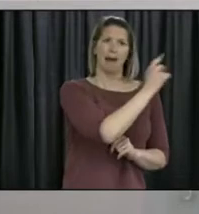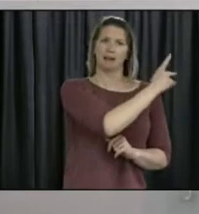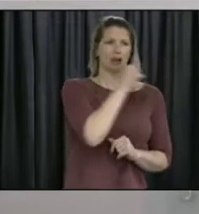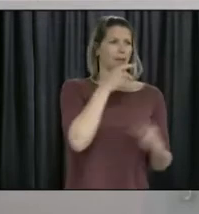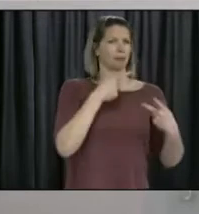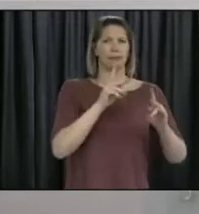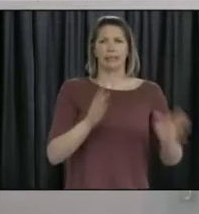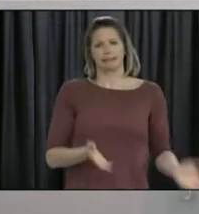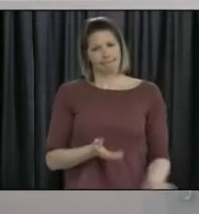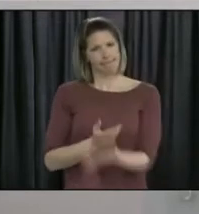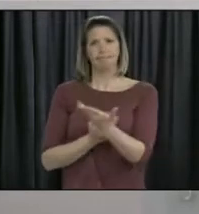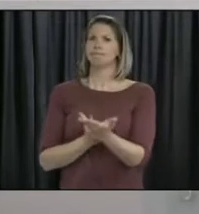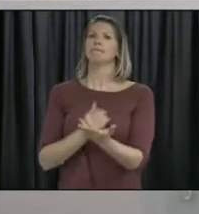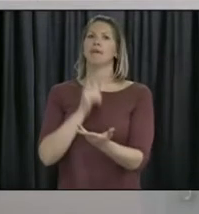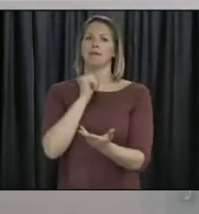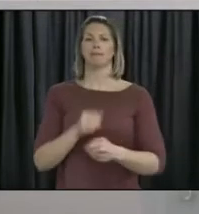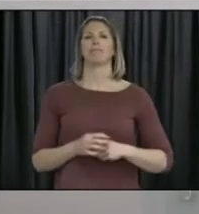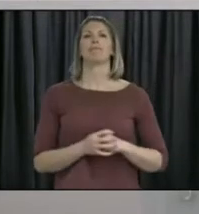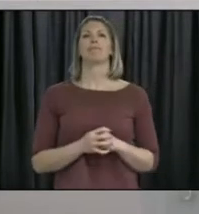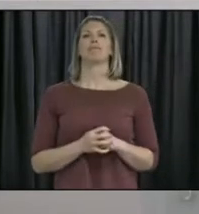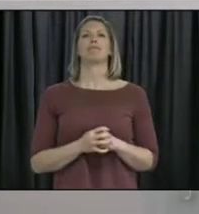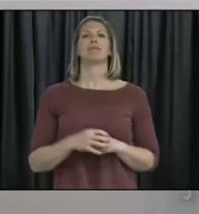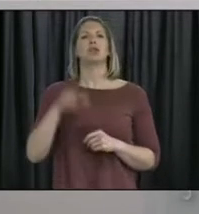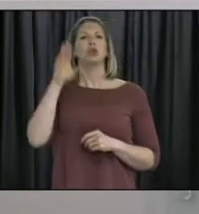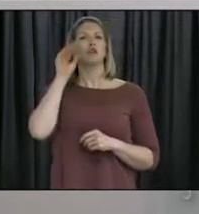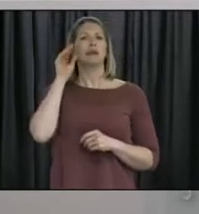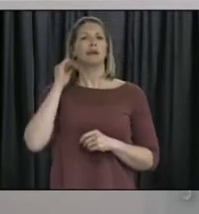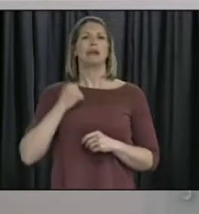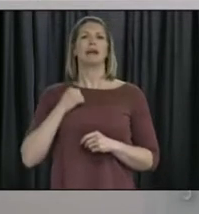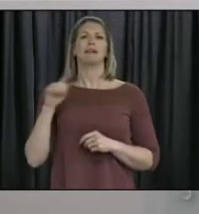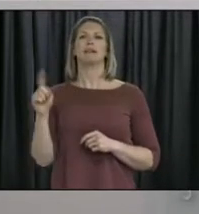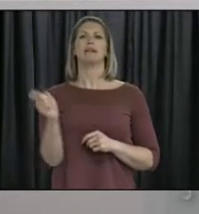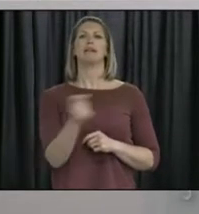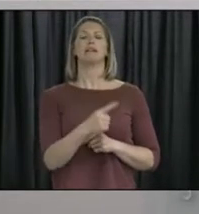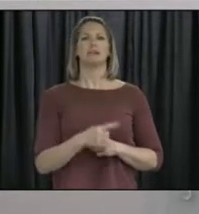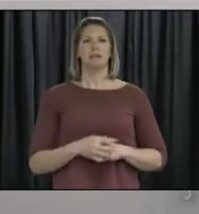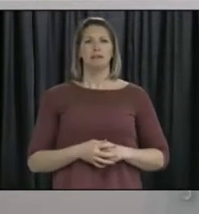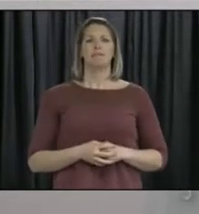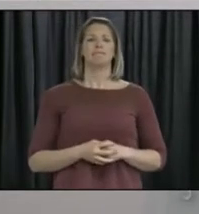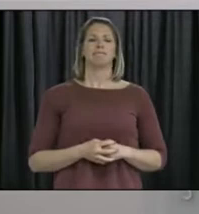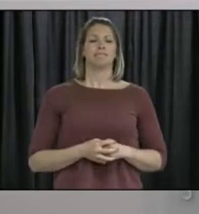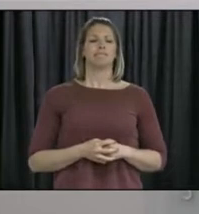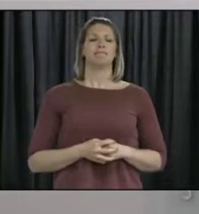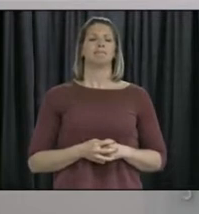Our next questions are from Marie-Isabel Rochon of Radio Canada. Please go ahead.